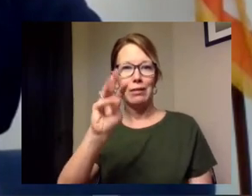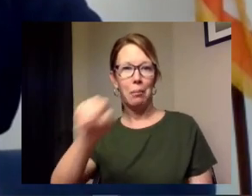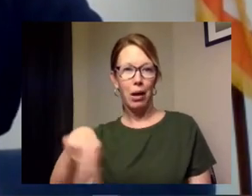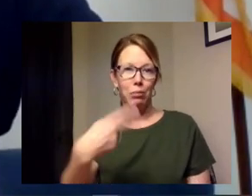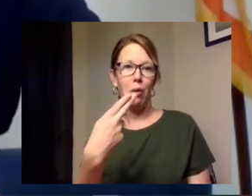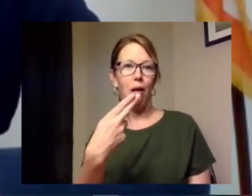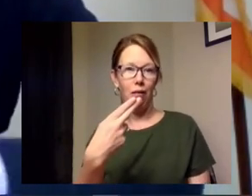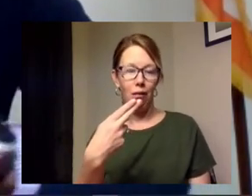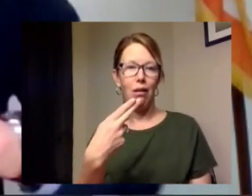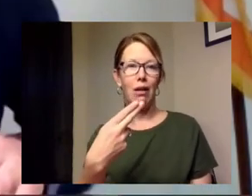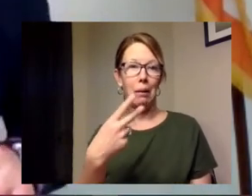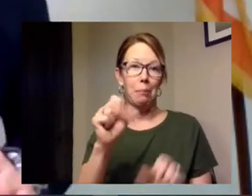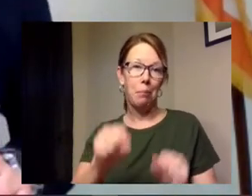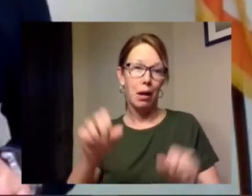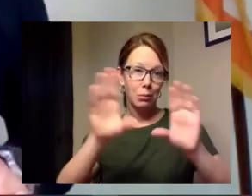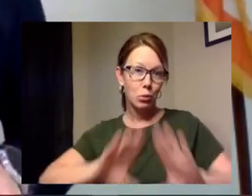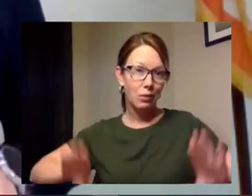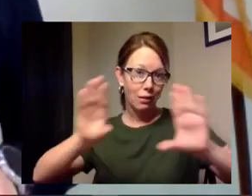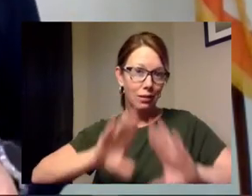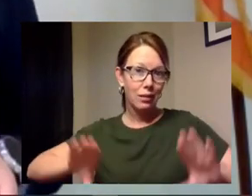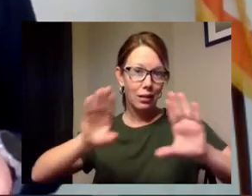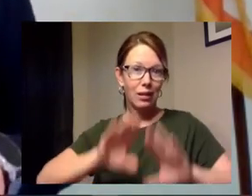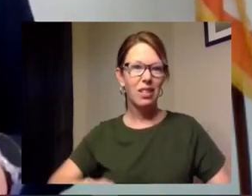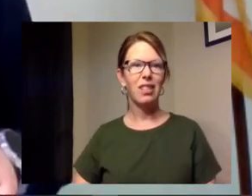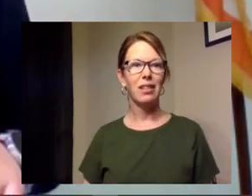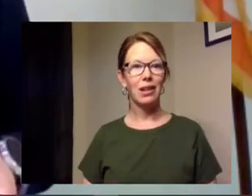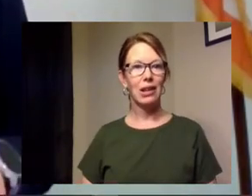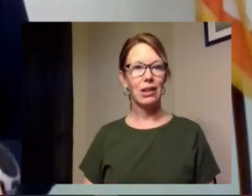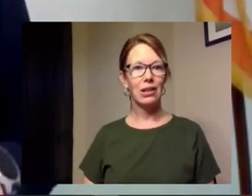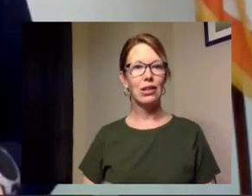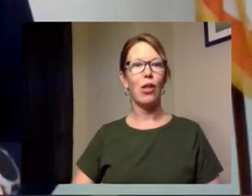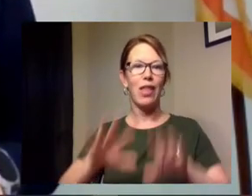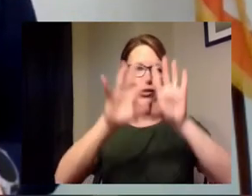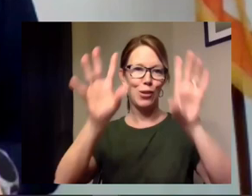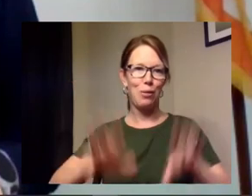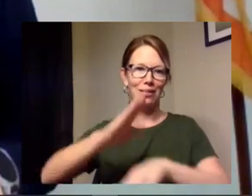possible on sunday and that's your weather advisory for today